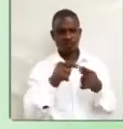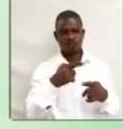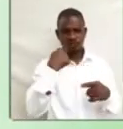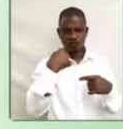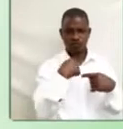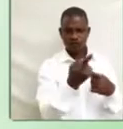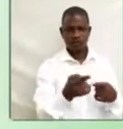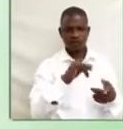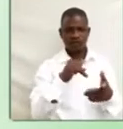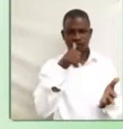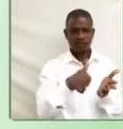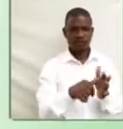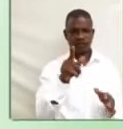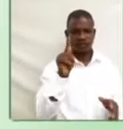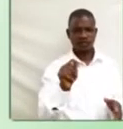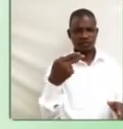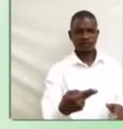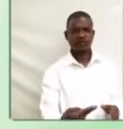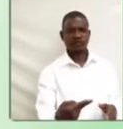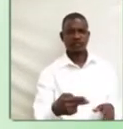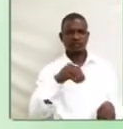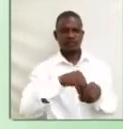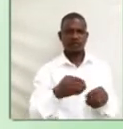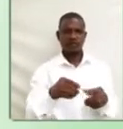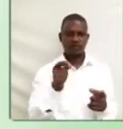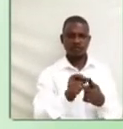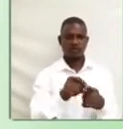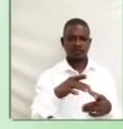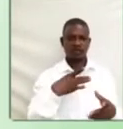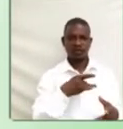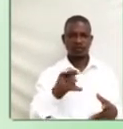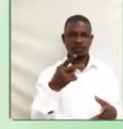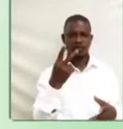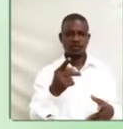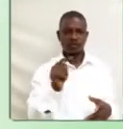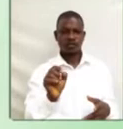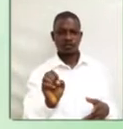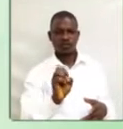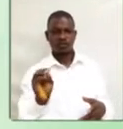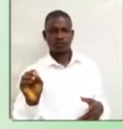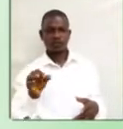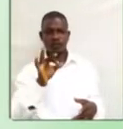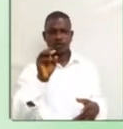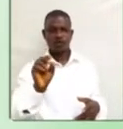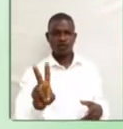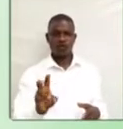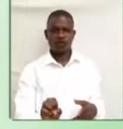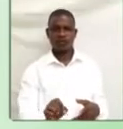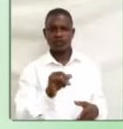pronounce letter T-H in words like tooth, oath,